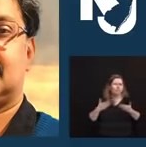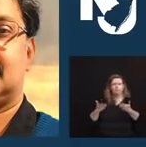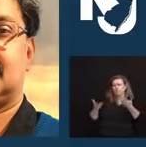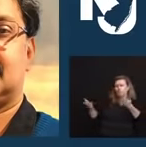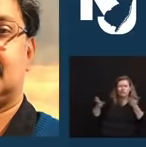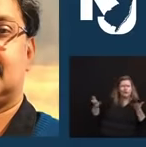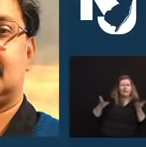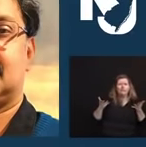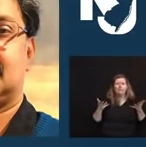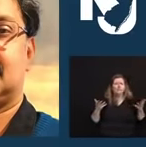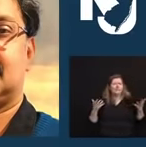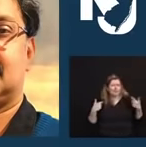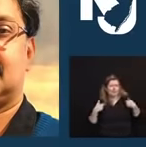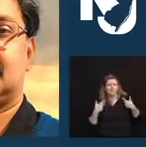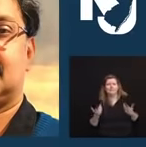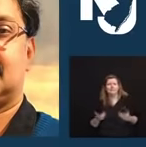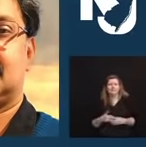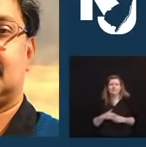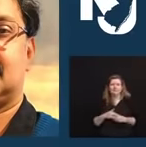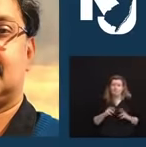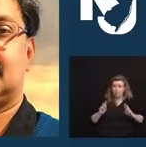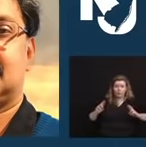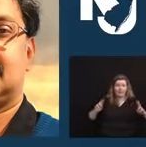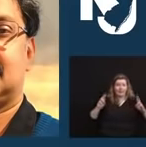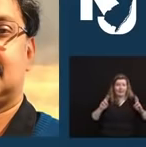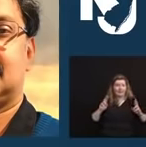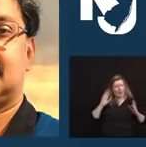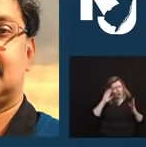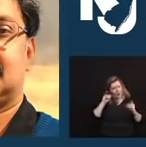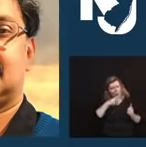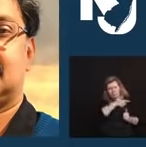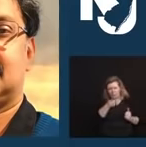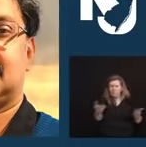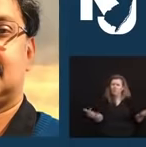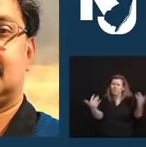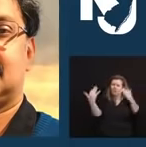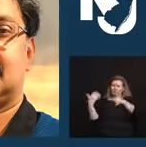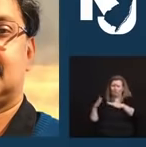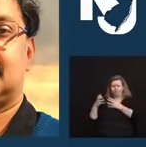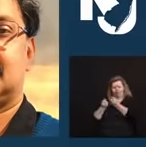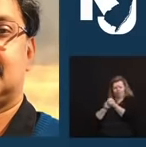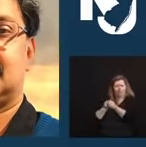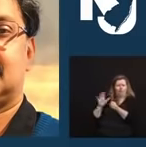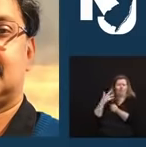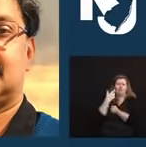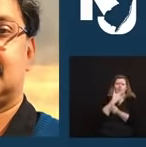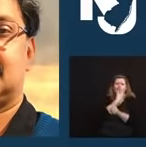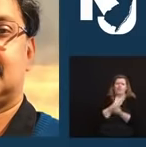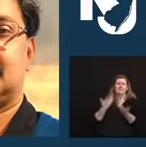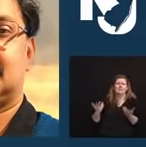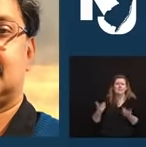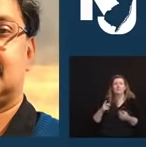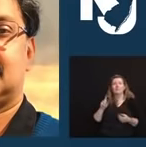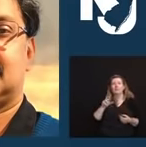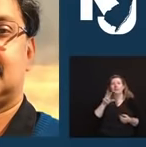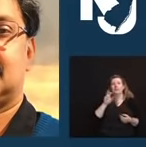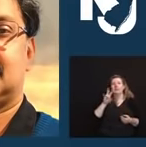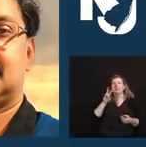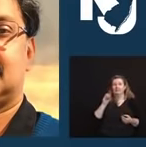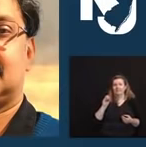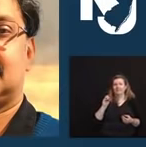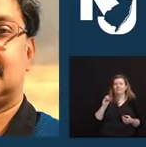when he does, I hope everyone will stop by to celebrate that with him. And when they do, he's at 370 U.S. 130 in Heightstown. That's